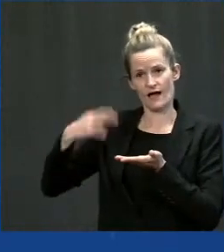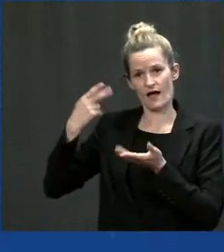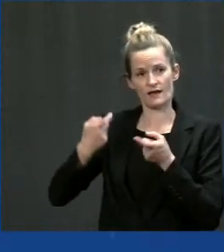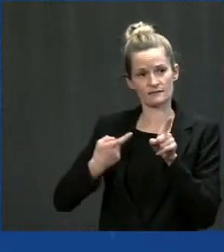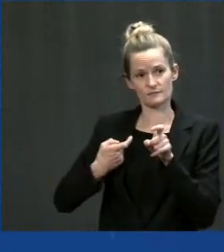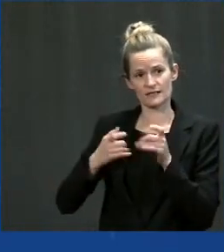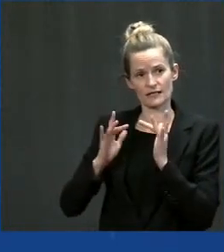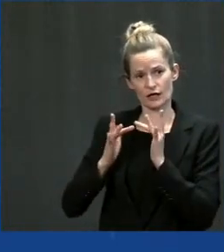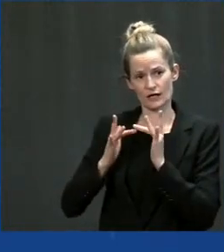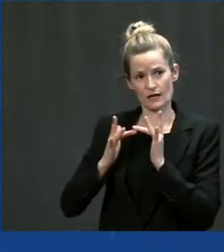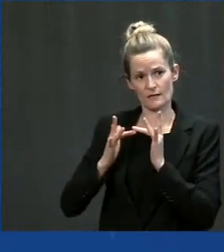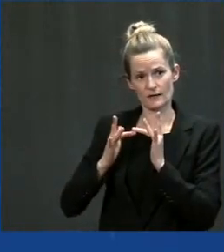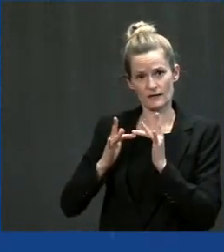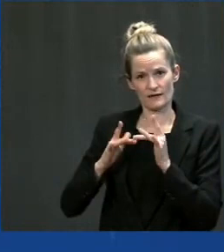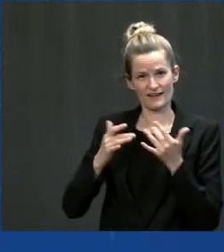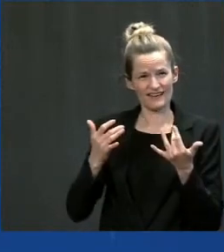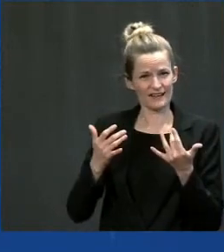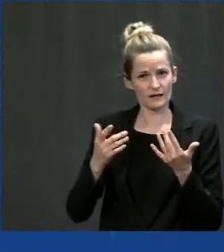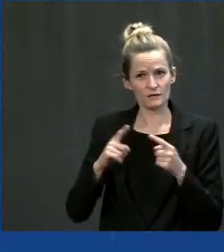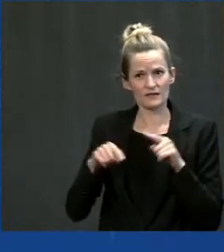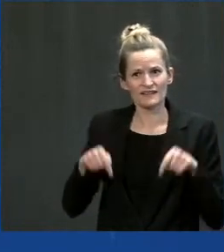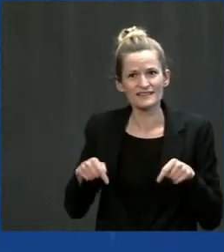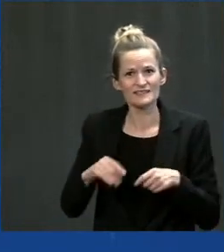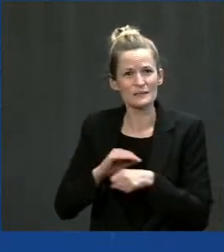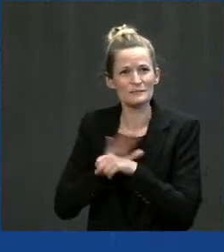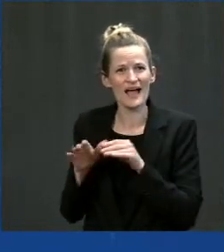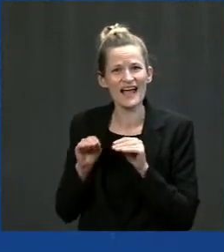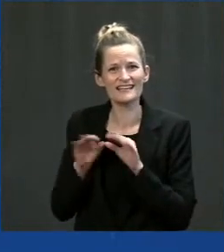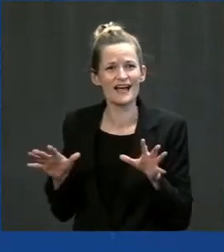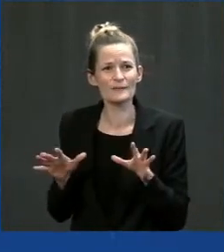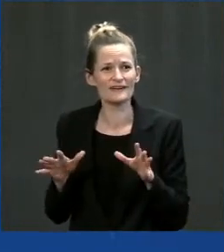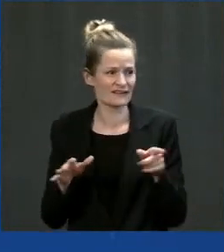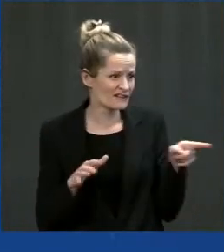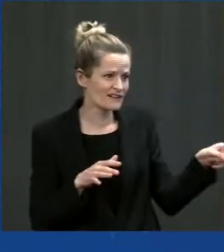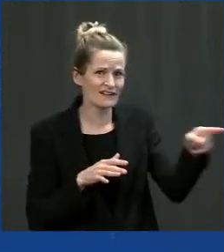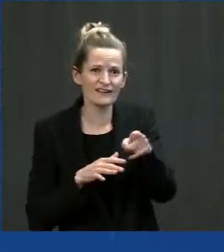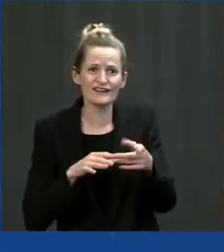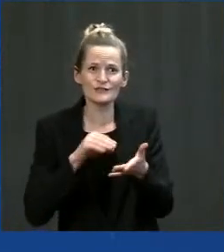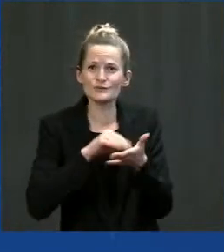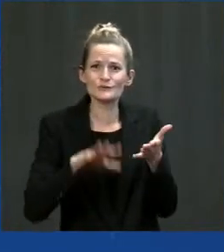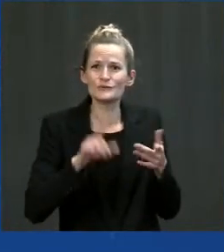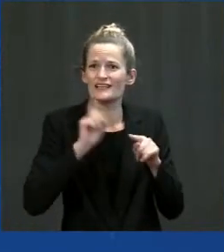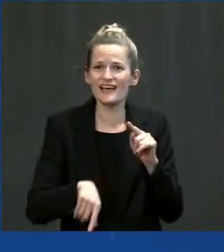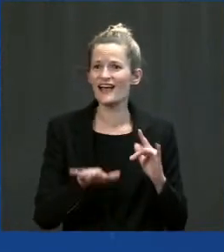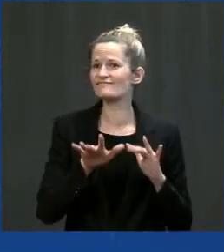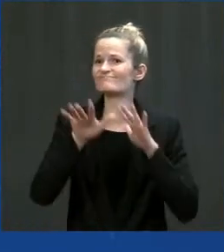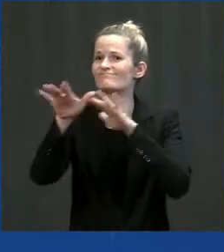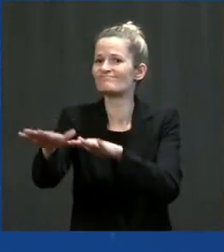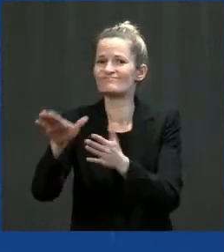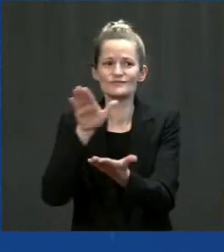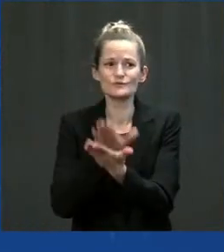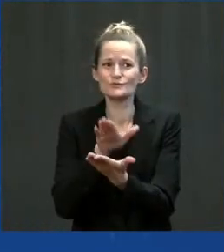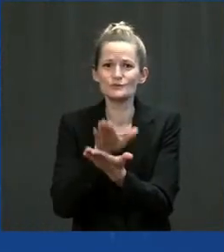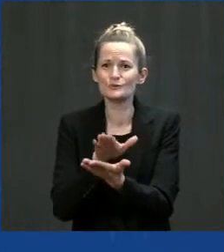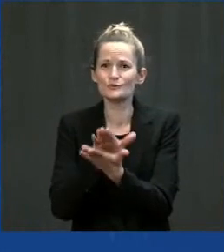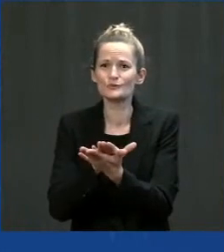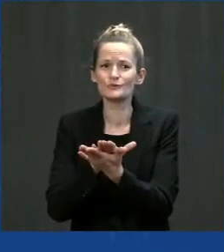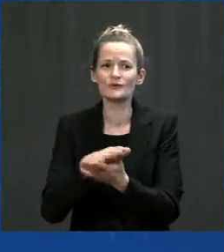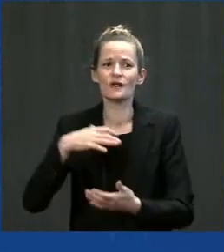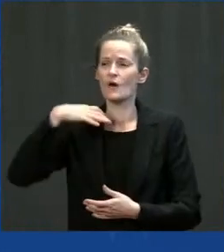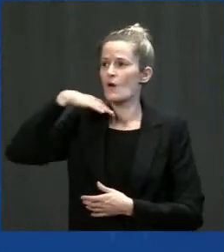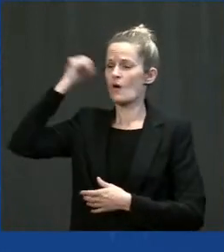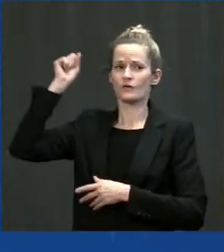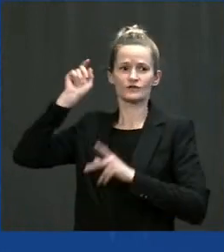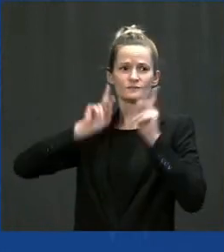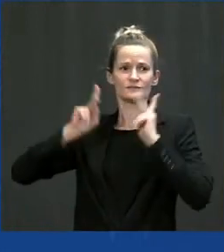living memory, and students are having to change the way they learn. And elders are having to be more isolated. Families are having to socially